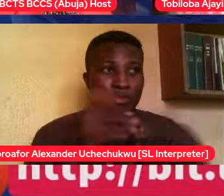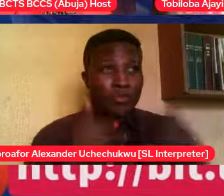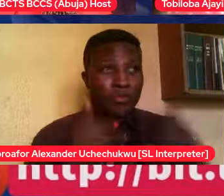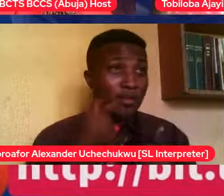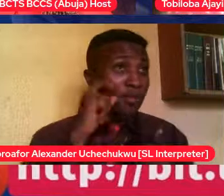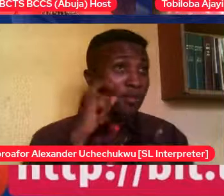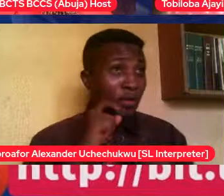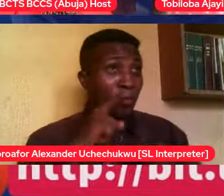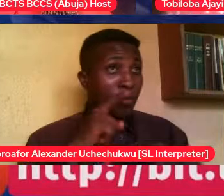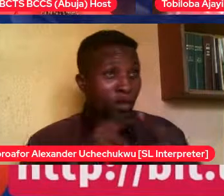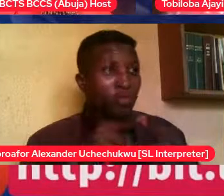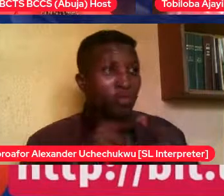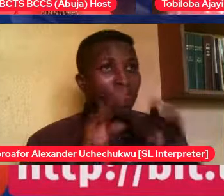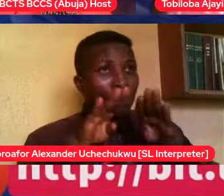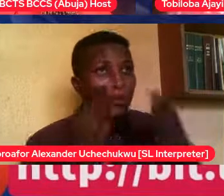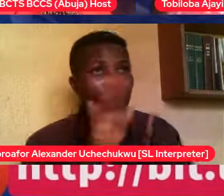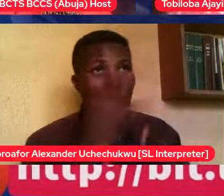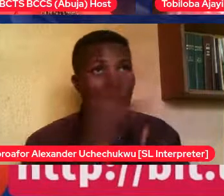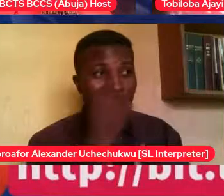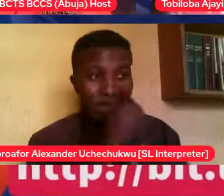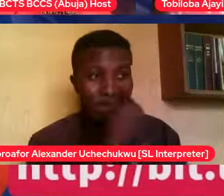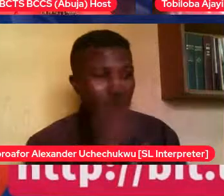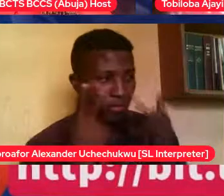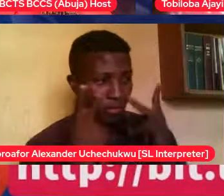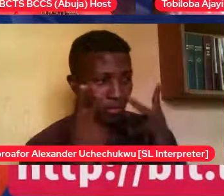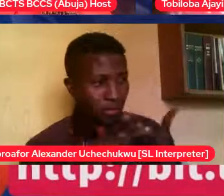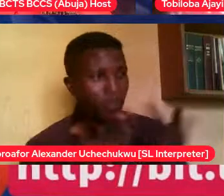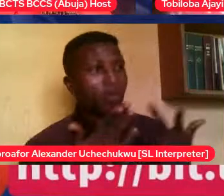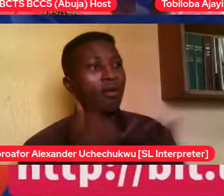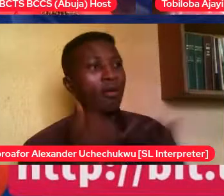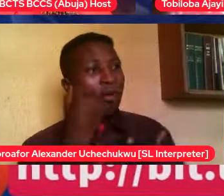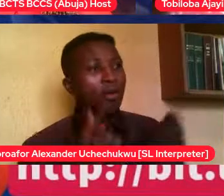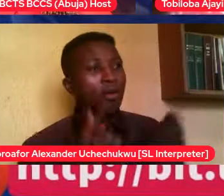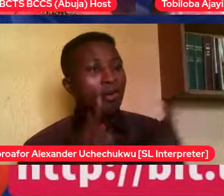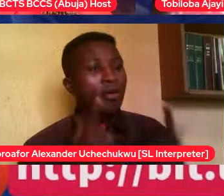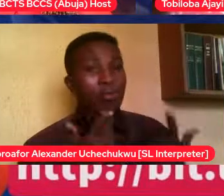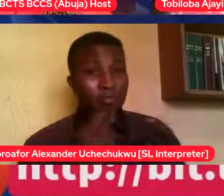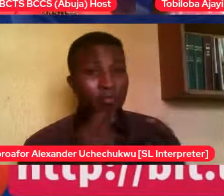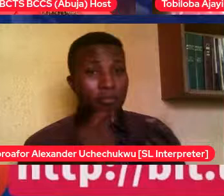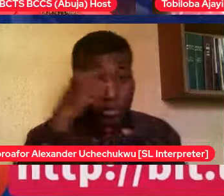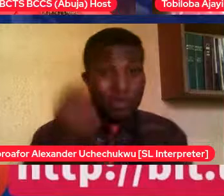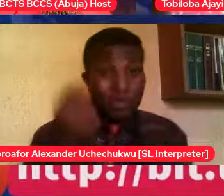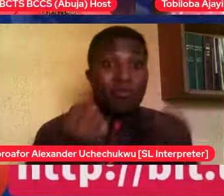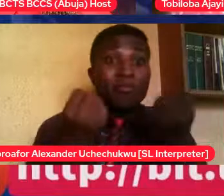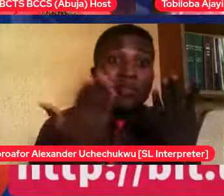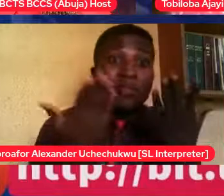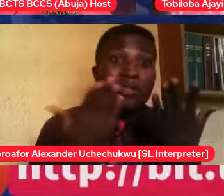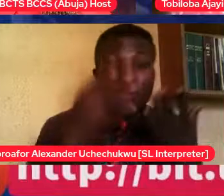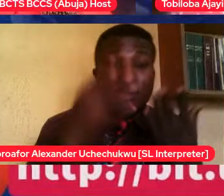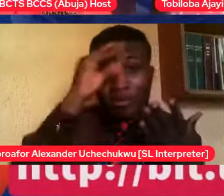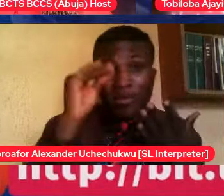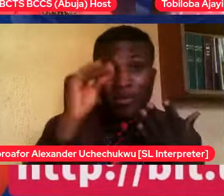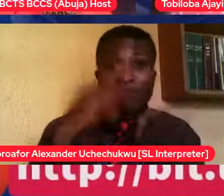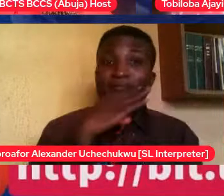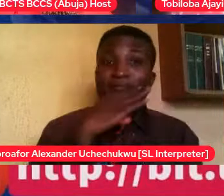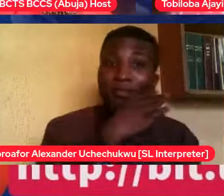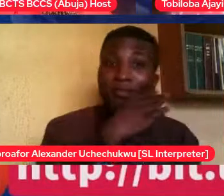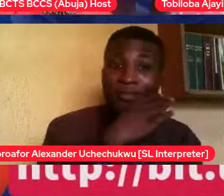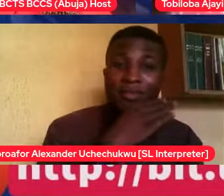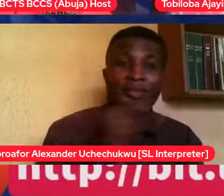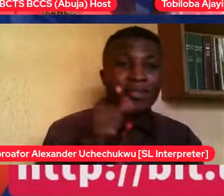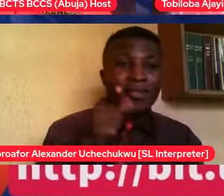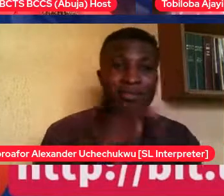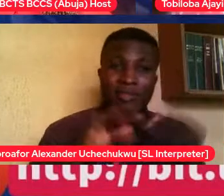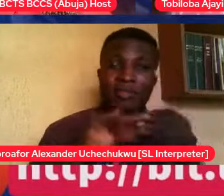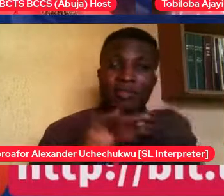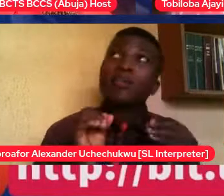men lie a lot. They might tell you, okay, it's okay, I respect your opinion. You want to be a virgin to a marriage but they'll not tell you they